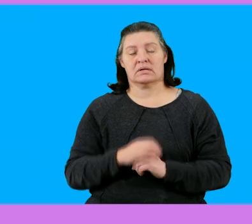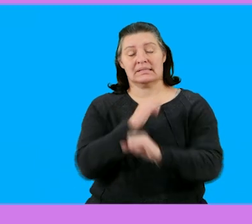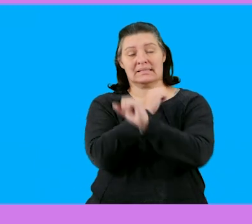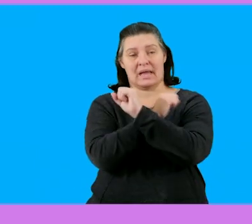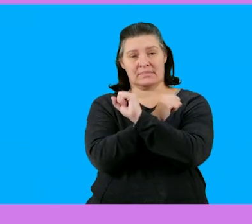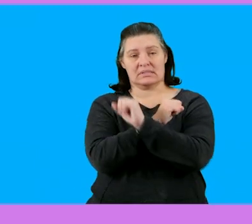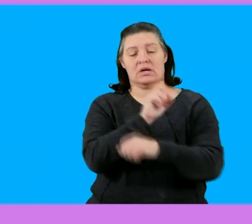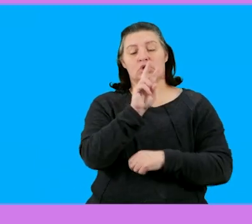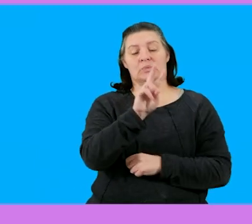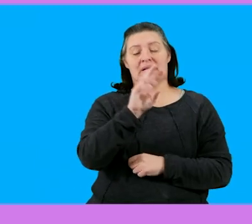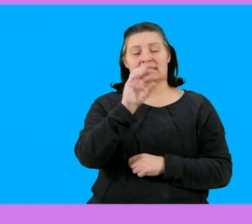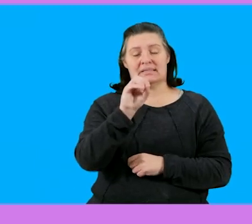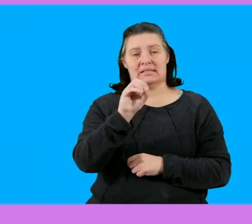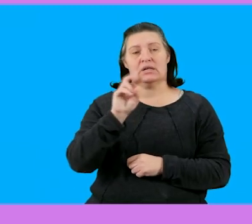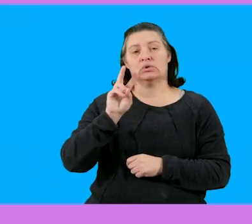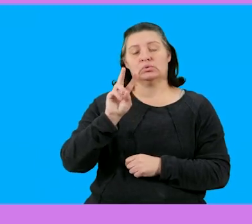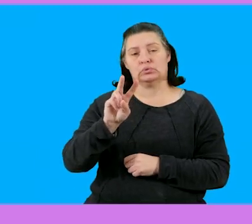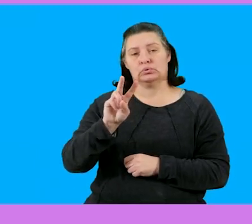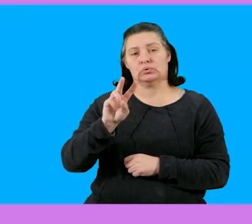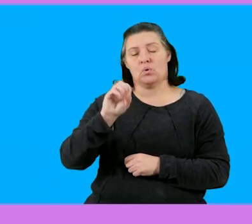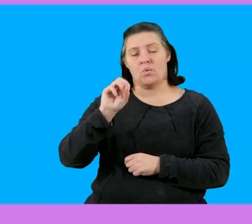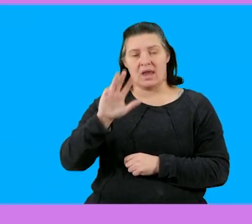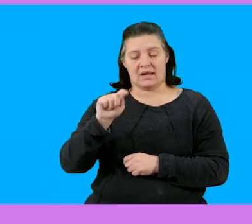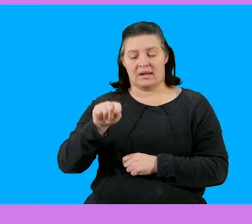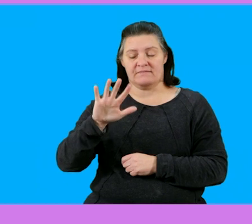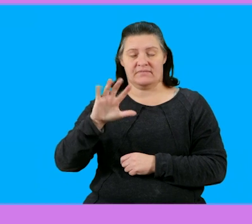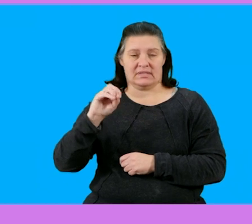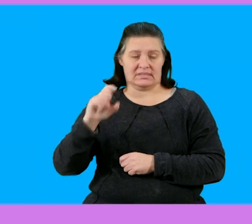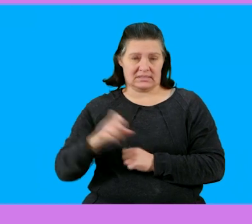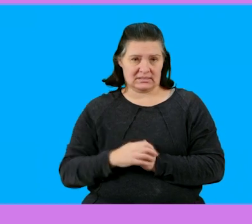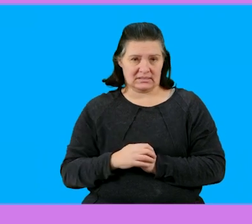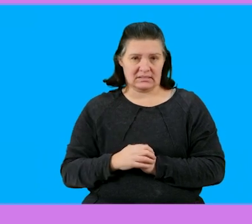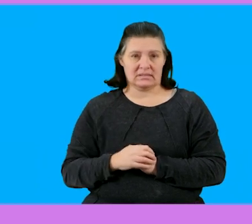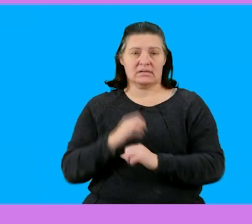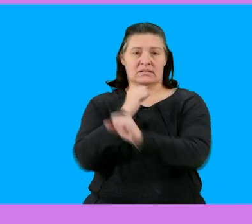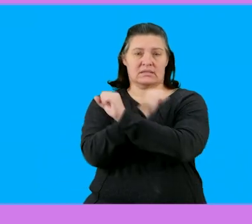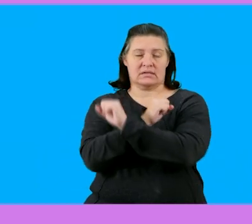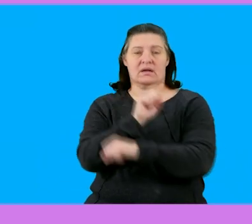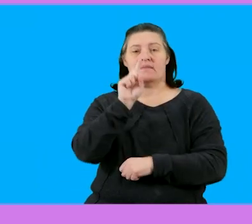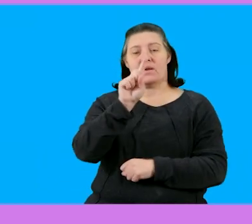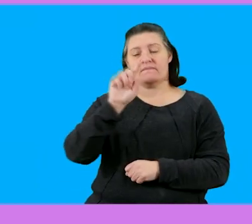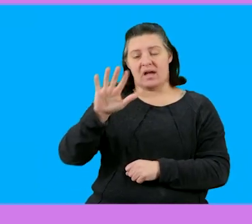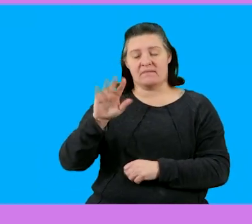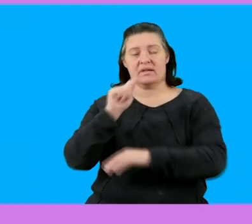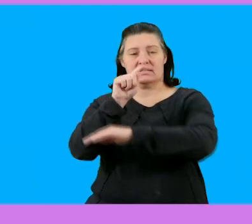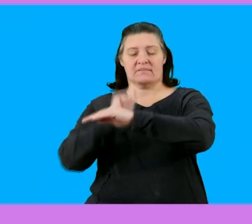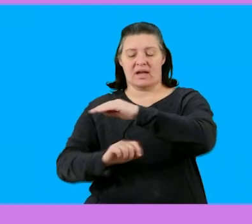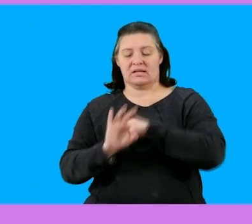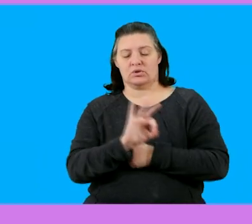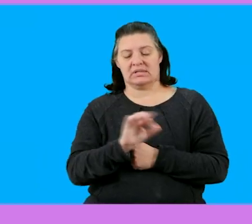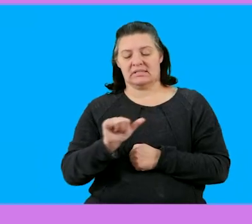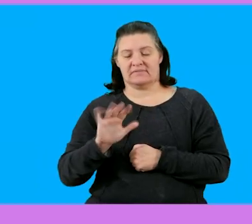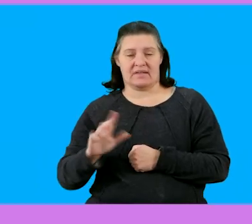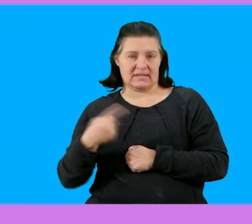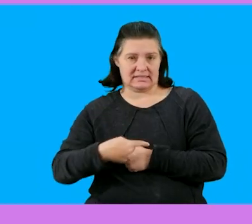multiply by a 20,209 rent and 50 cents multiply by 15 divided by the